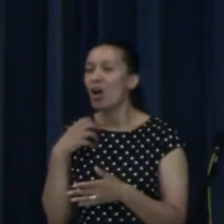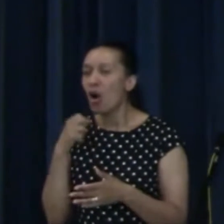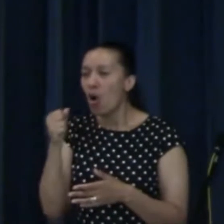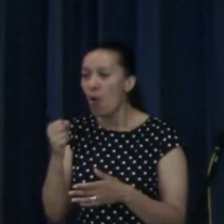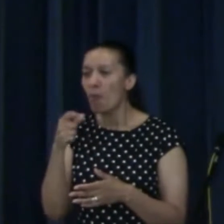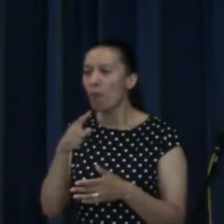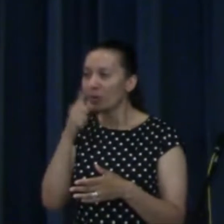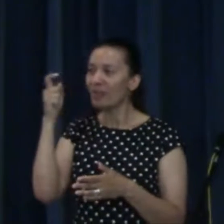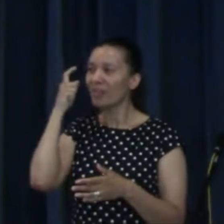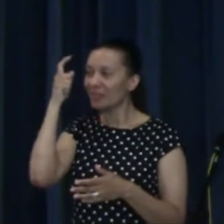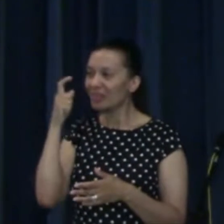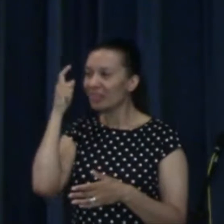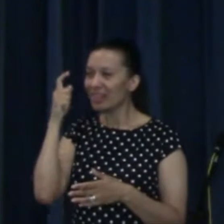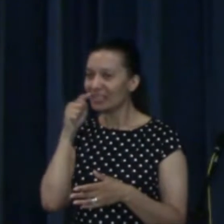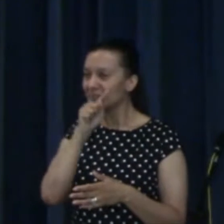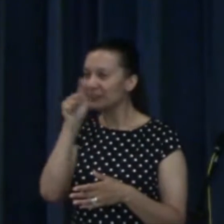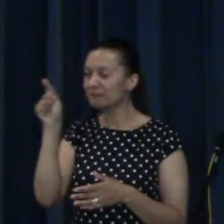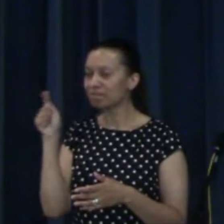got you thinking.